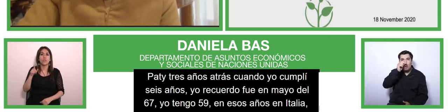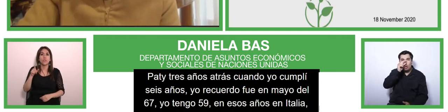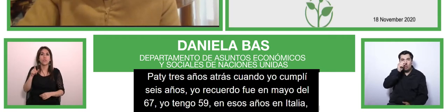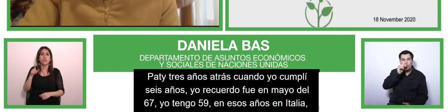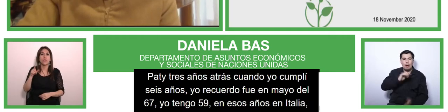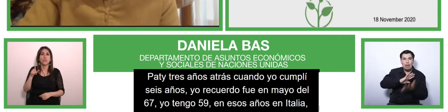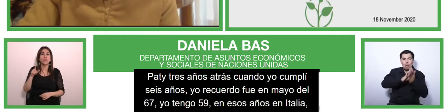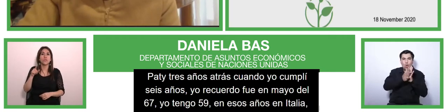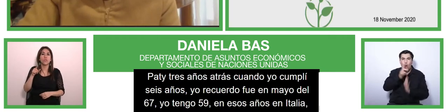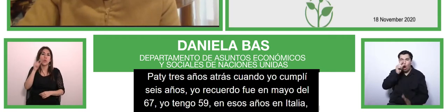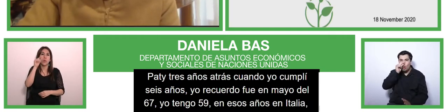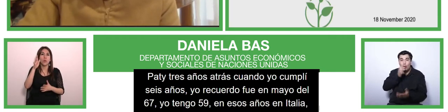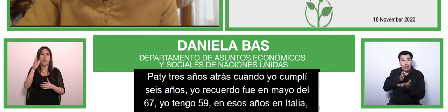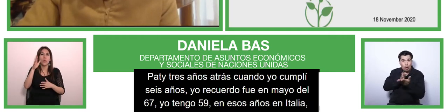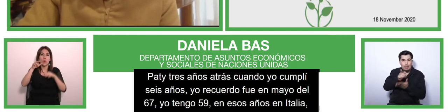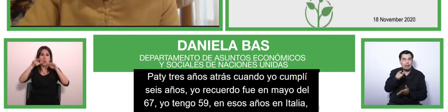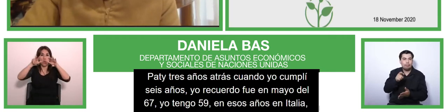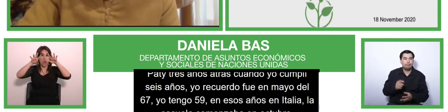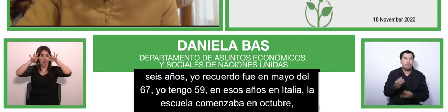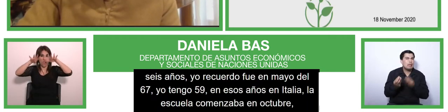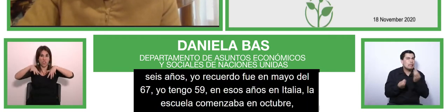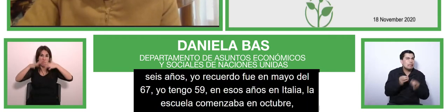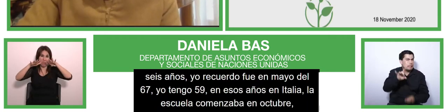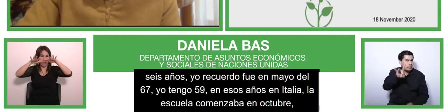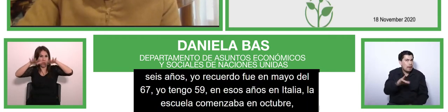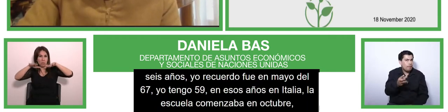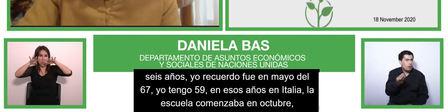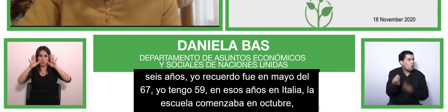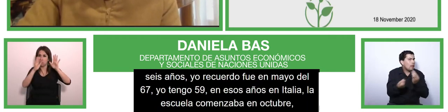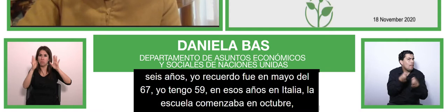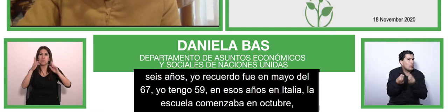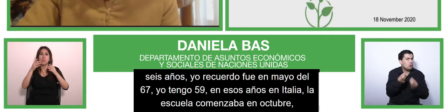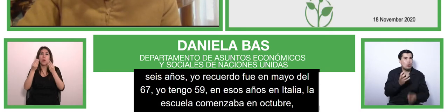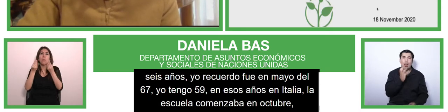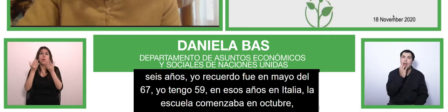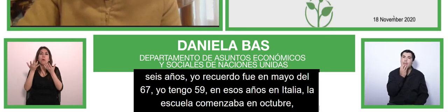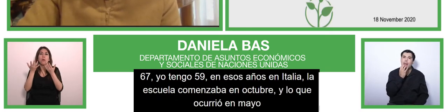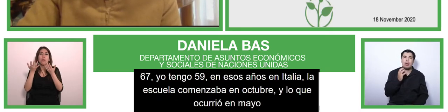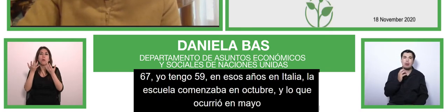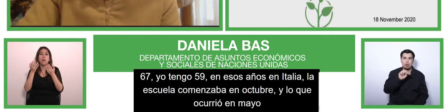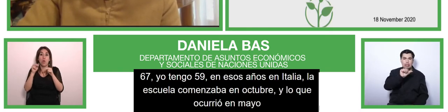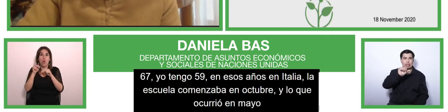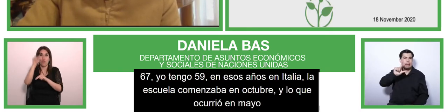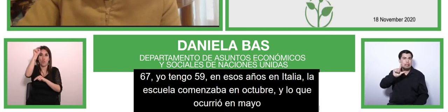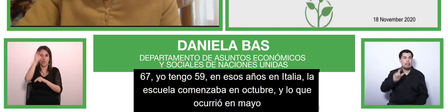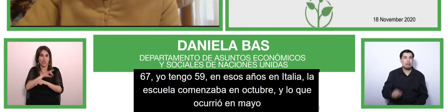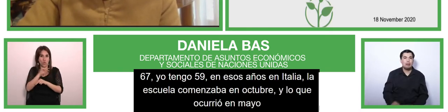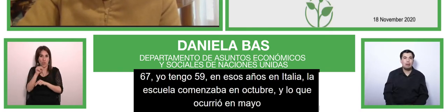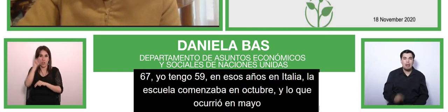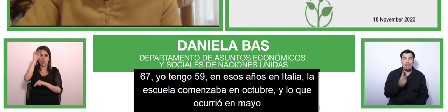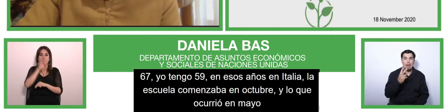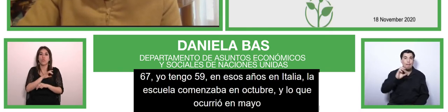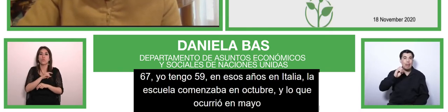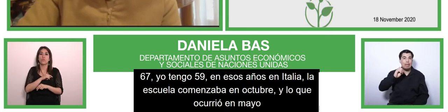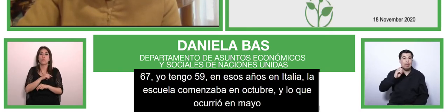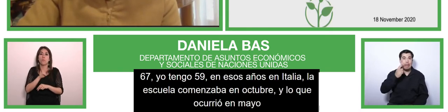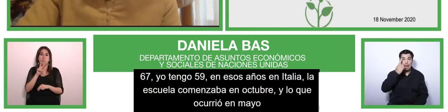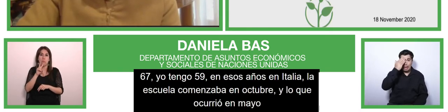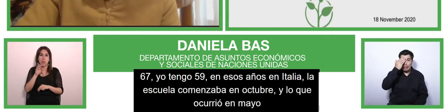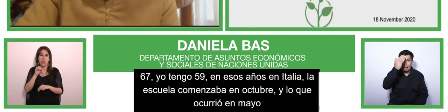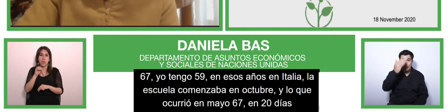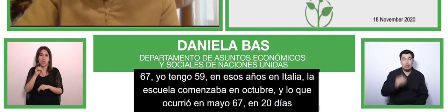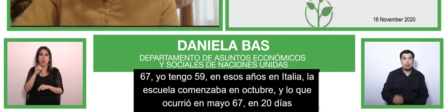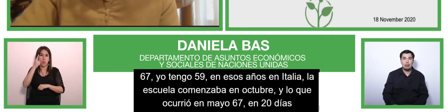know what happened in may 1967 in 20 days i became from a child who was running